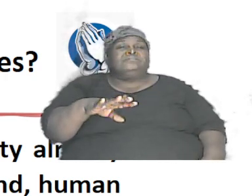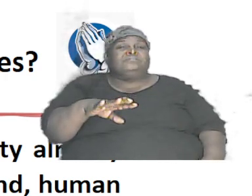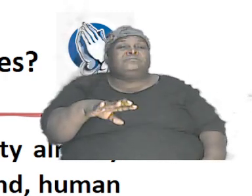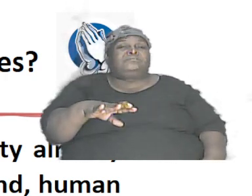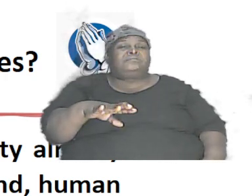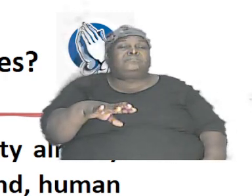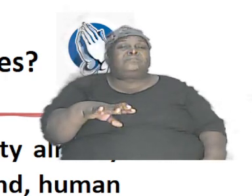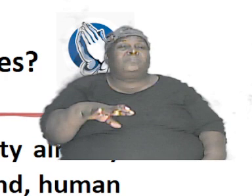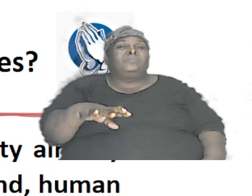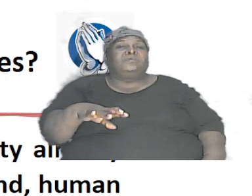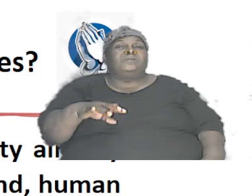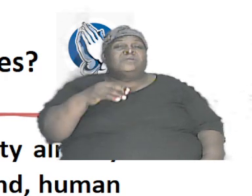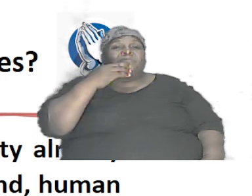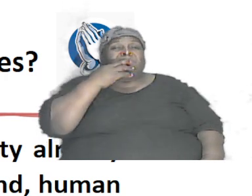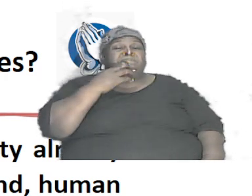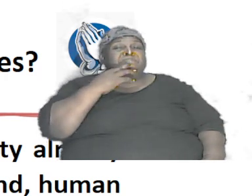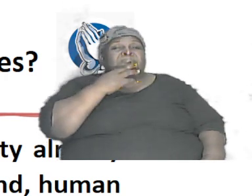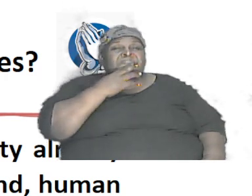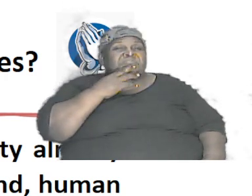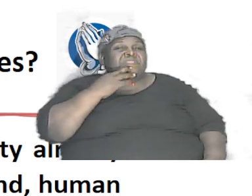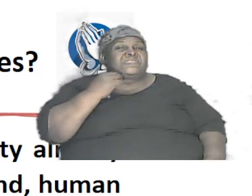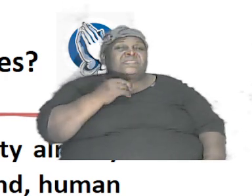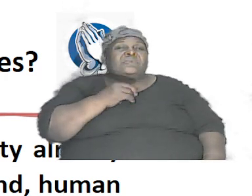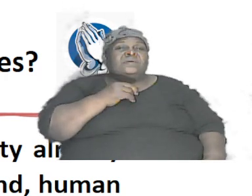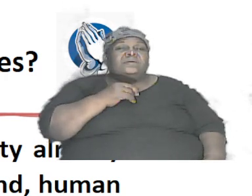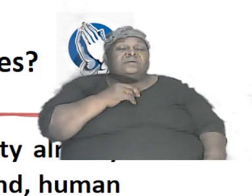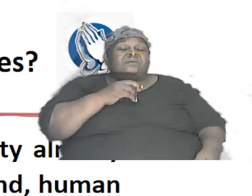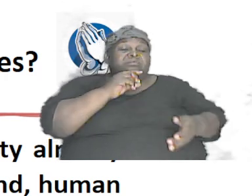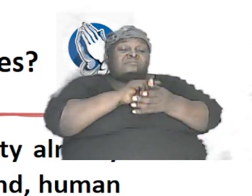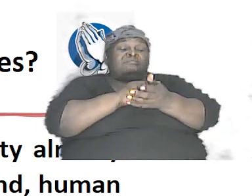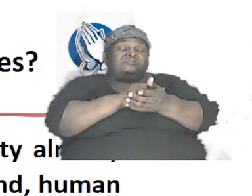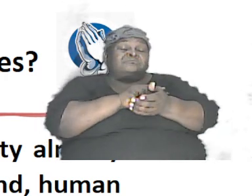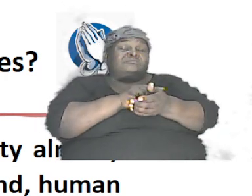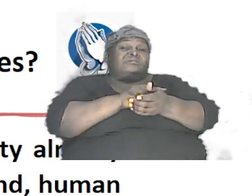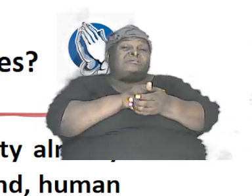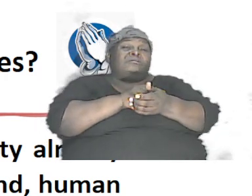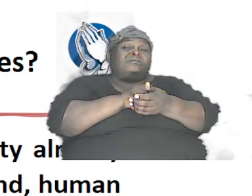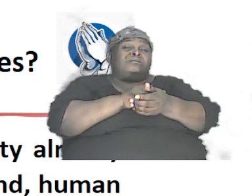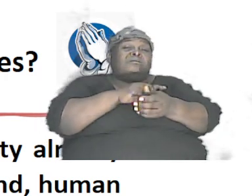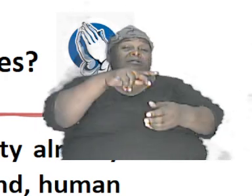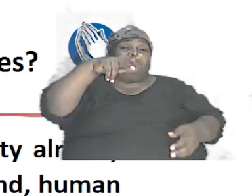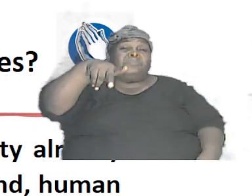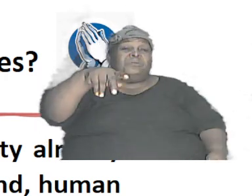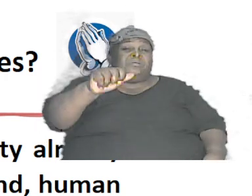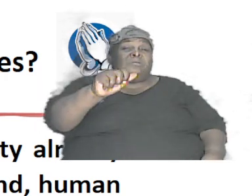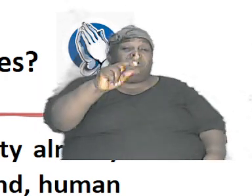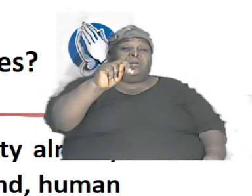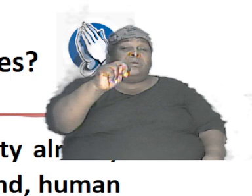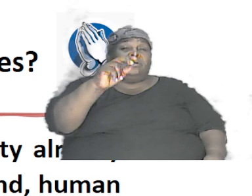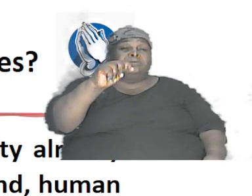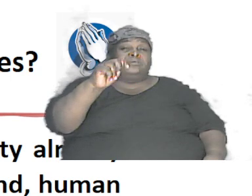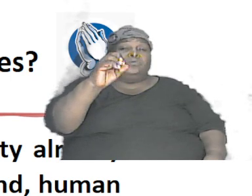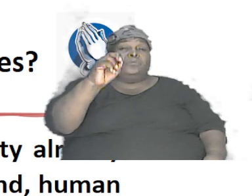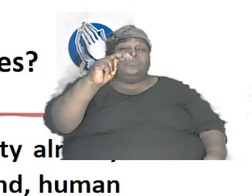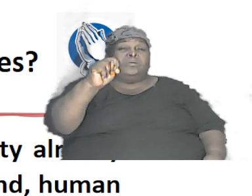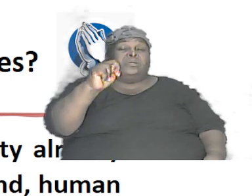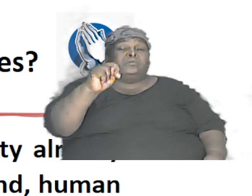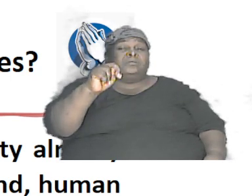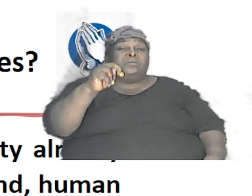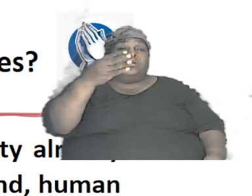a Rhodes scholar Dr. David Panton is of black descent he is a Rhodes scholar